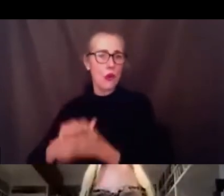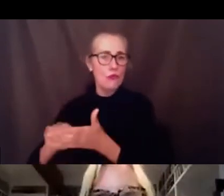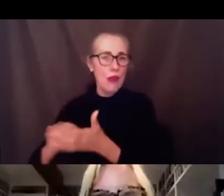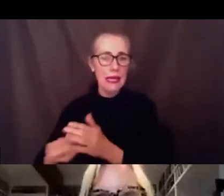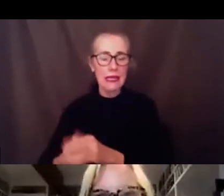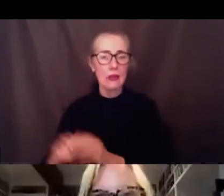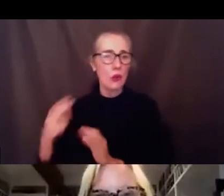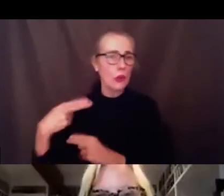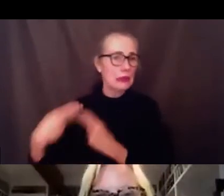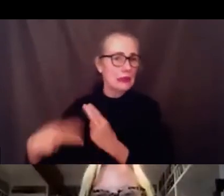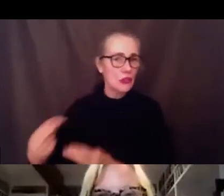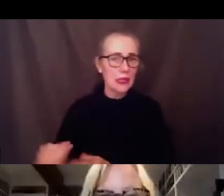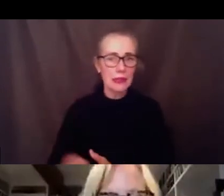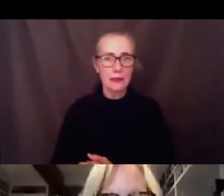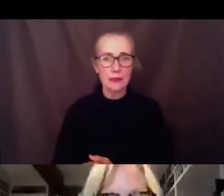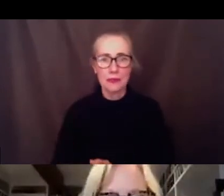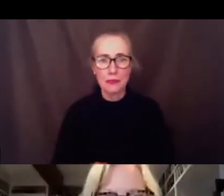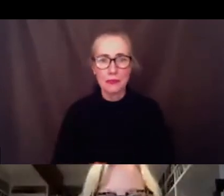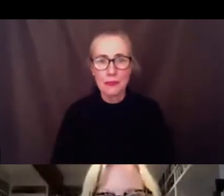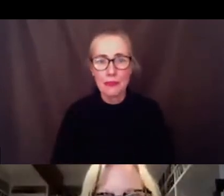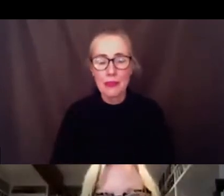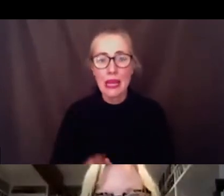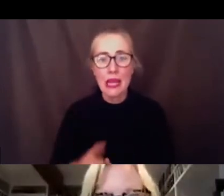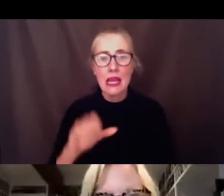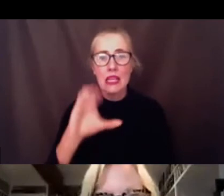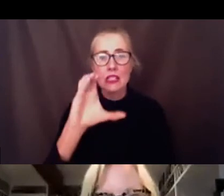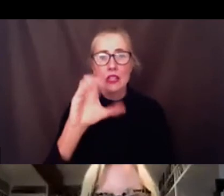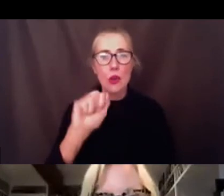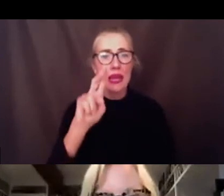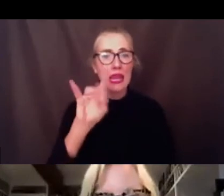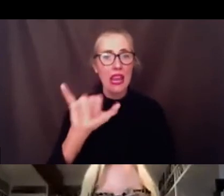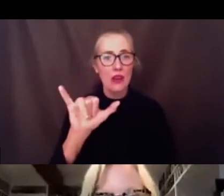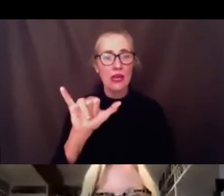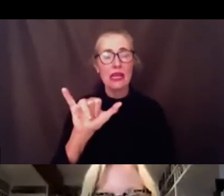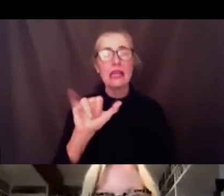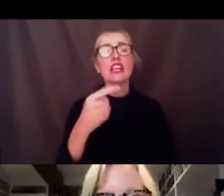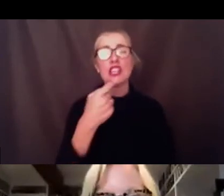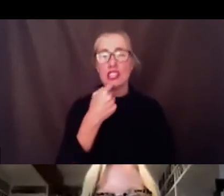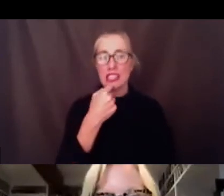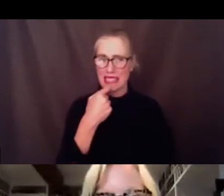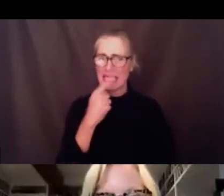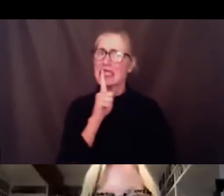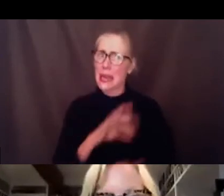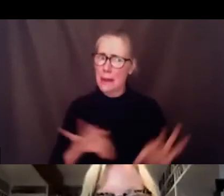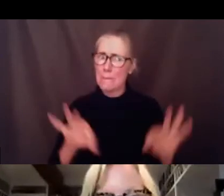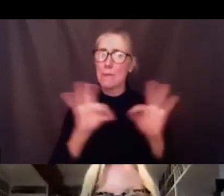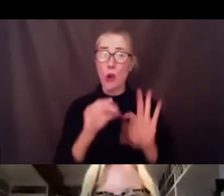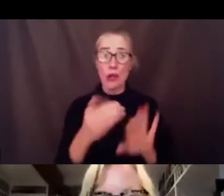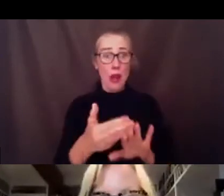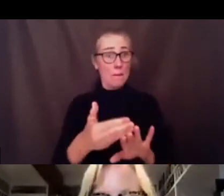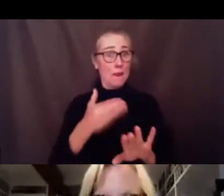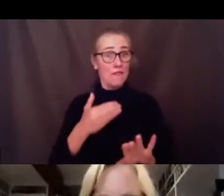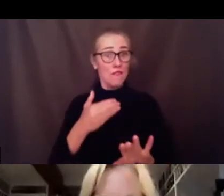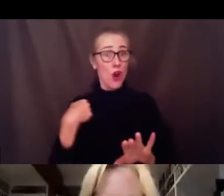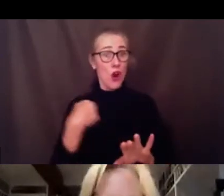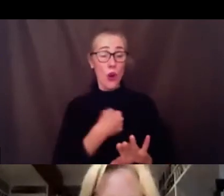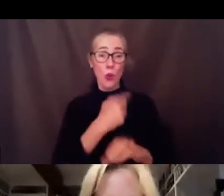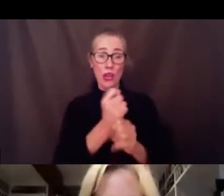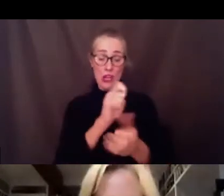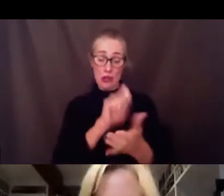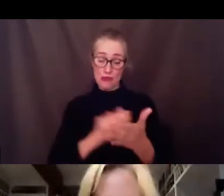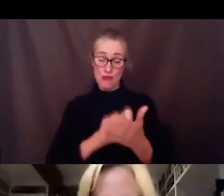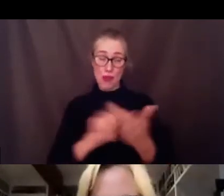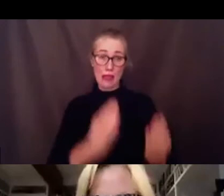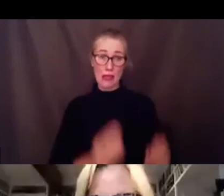affirm that it's also our preference to always have stakeholder engagement prior to bringing a proposal i appreciate the